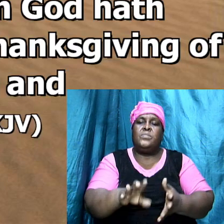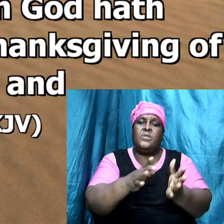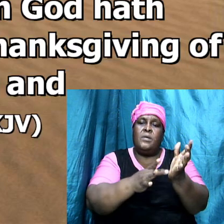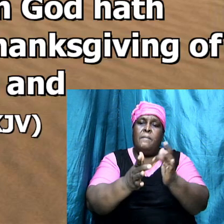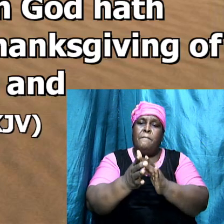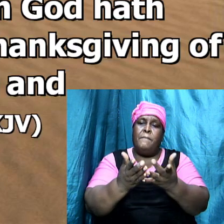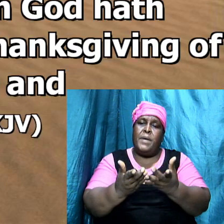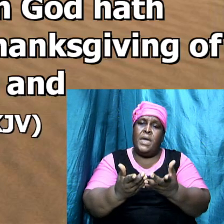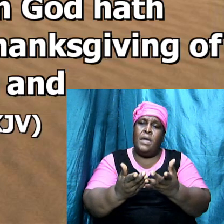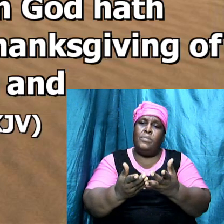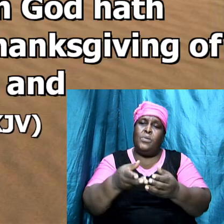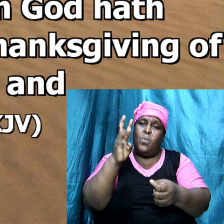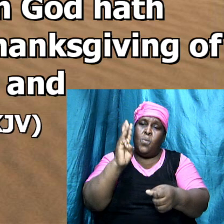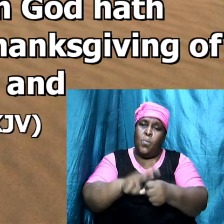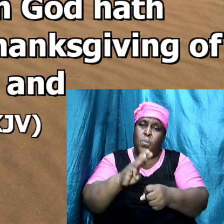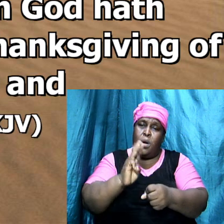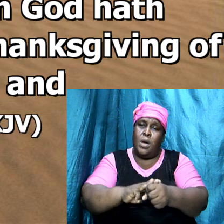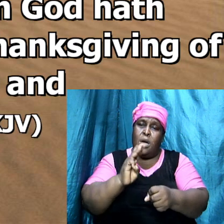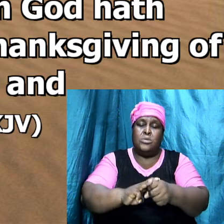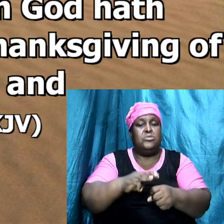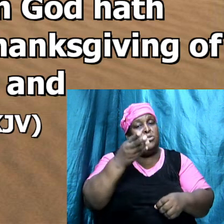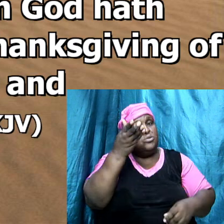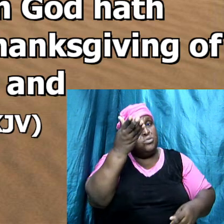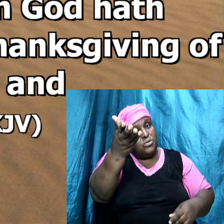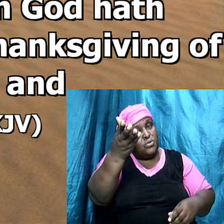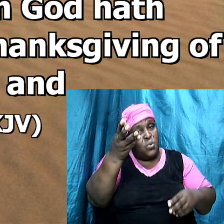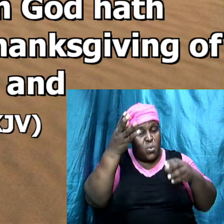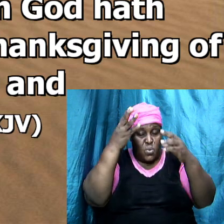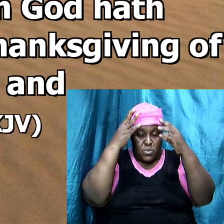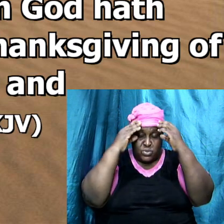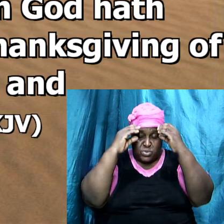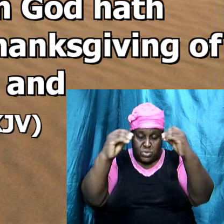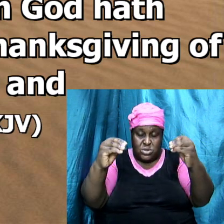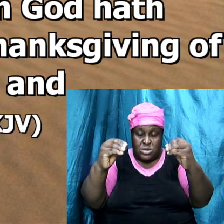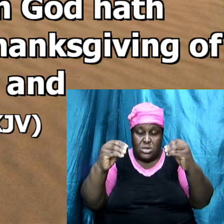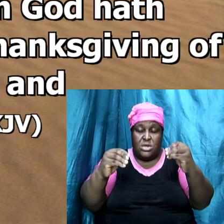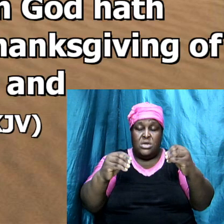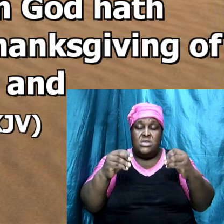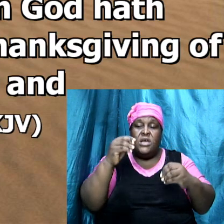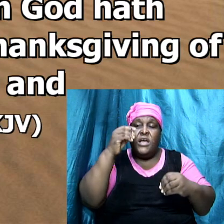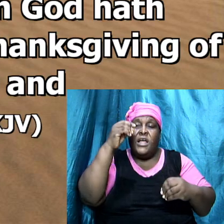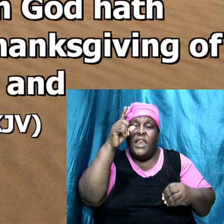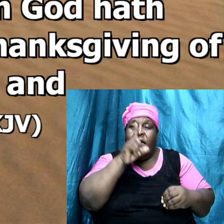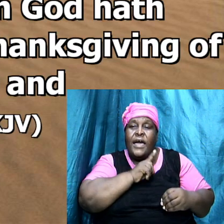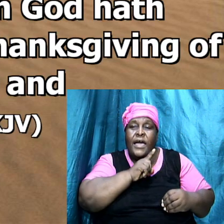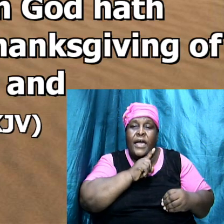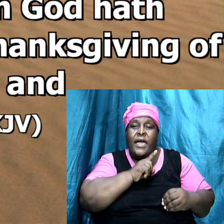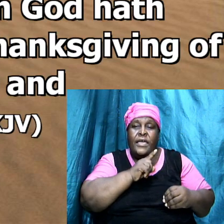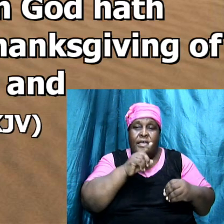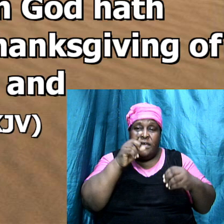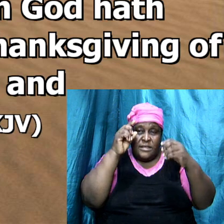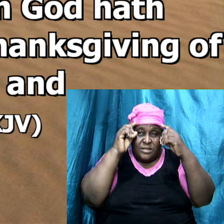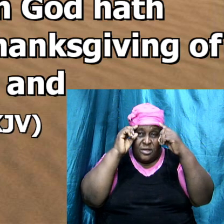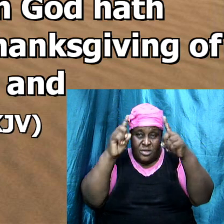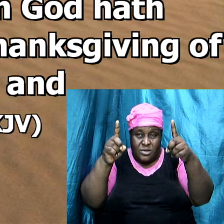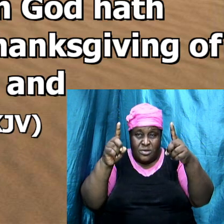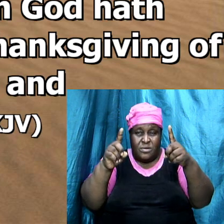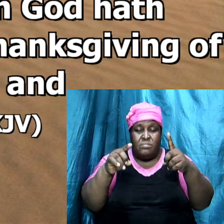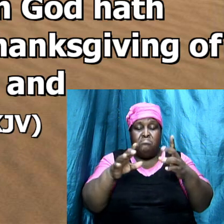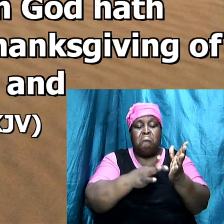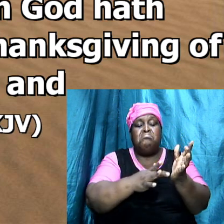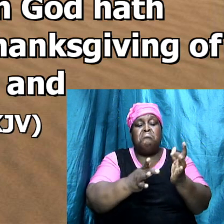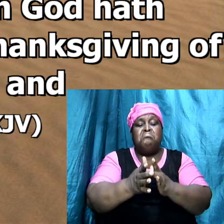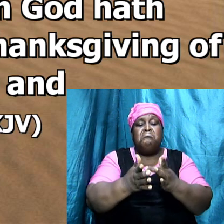warning to those who will teach false things, to those who will teach false doctrine. The Bible gives us